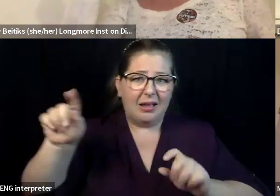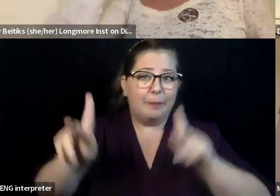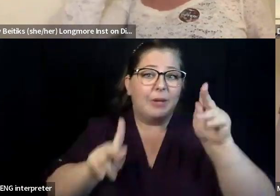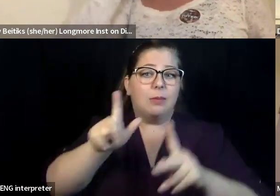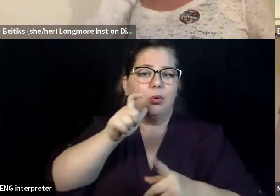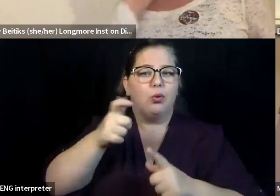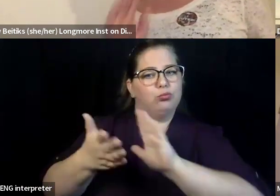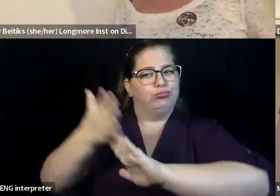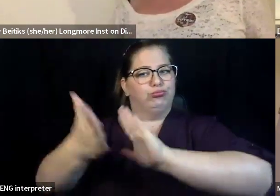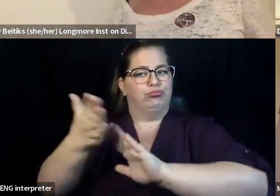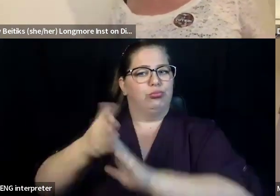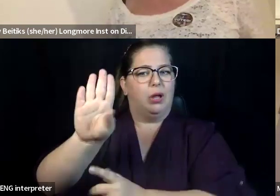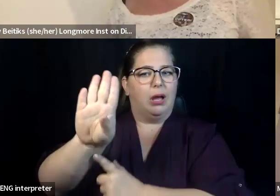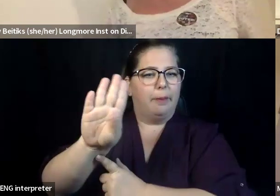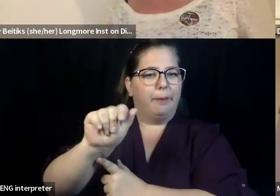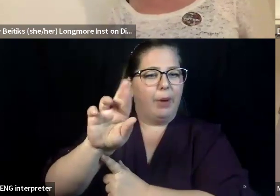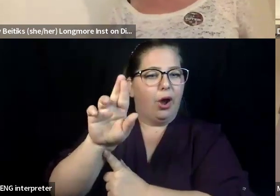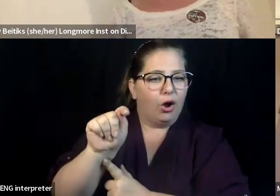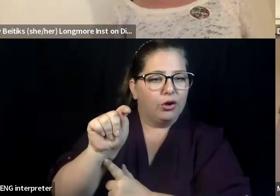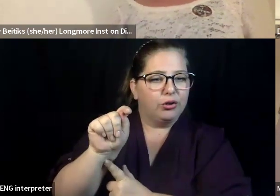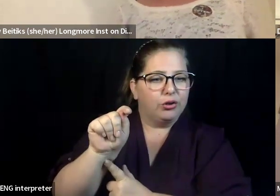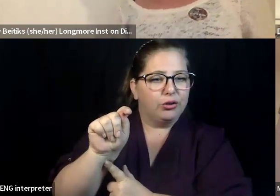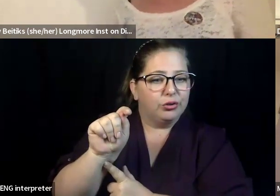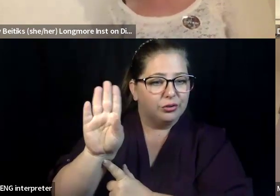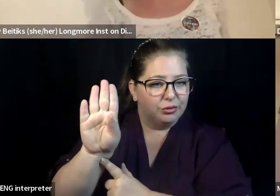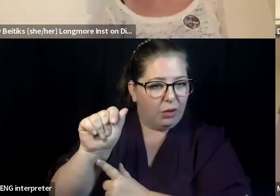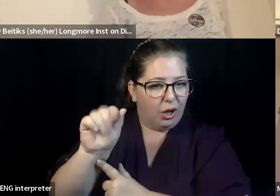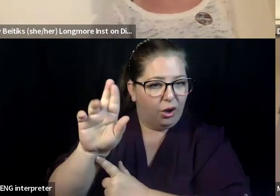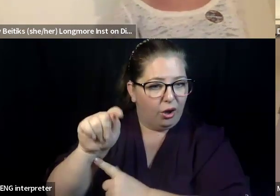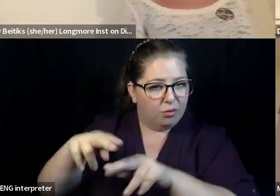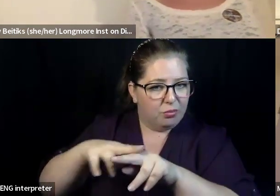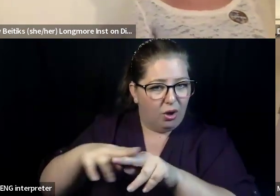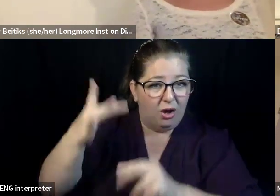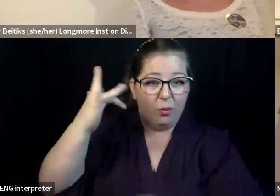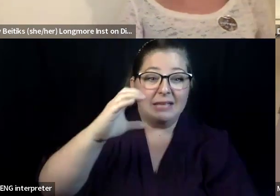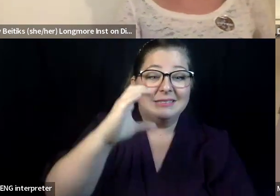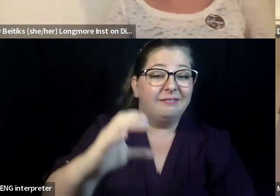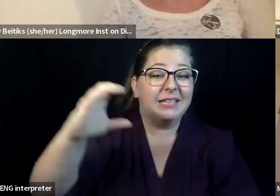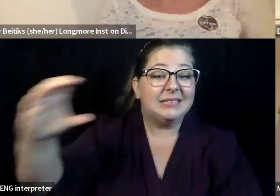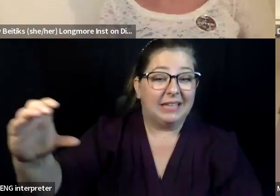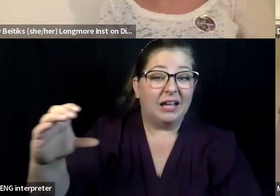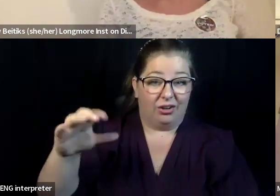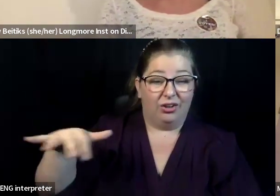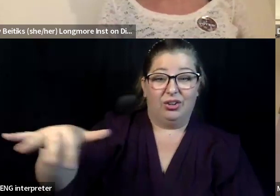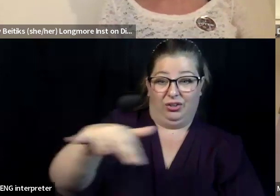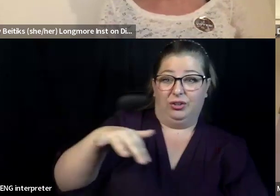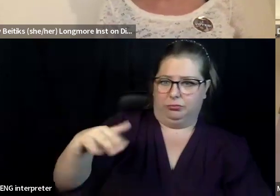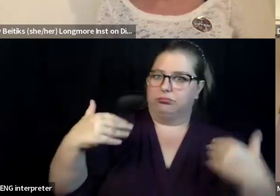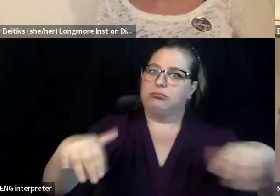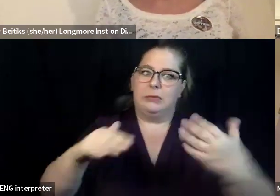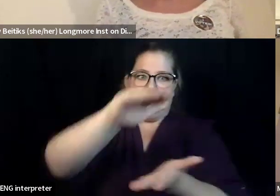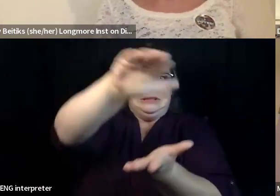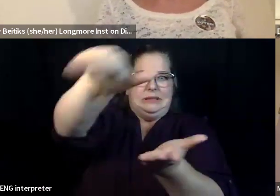station, while very central, is a really, I find a very